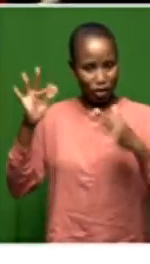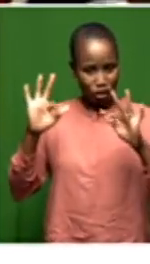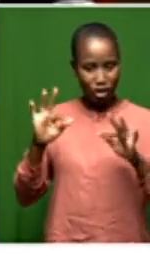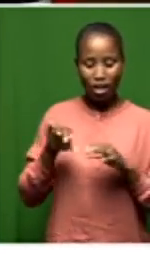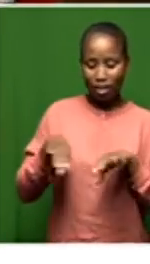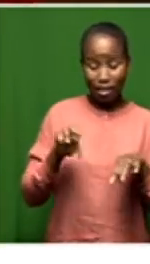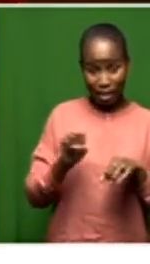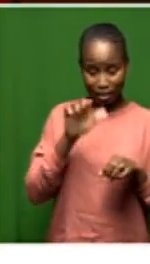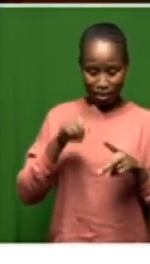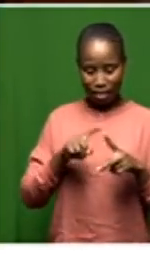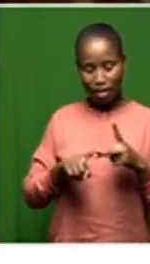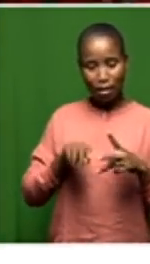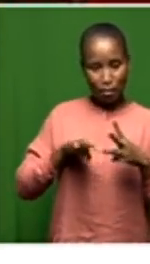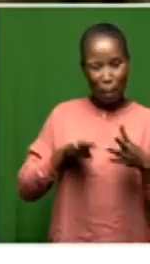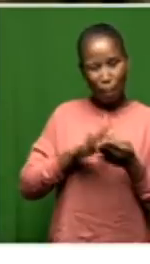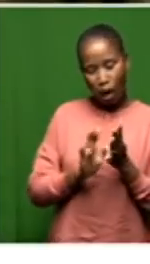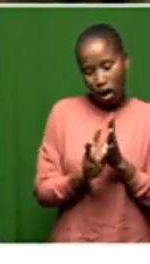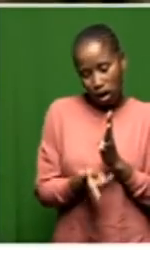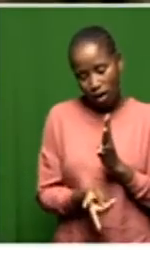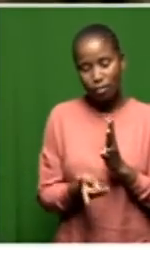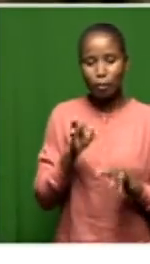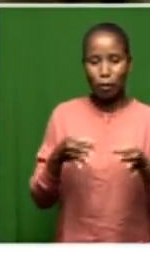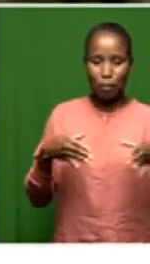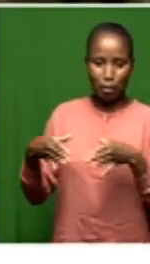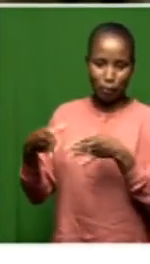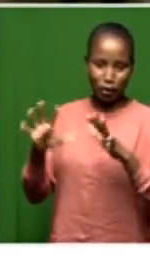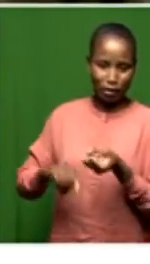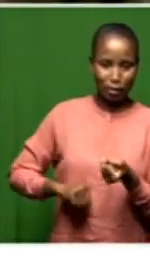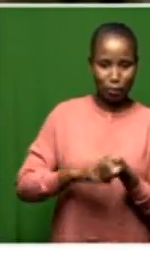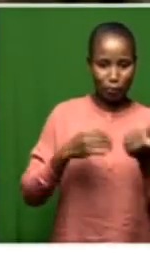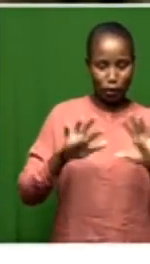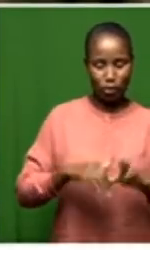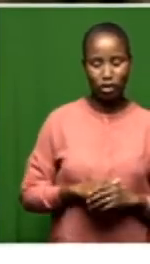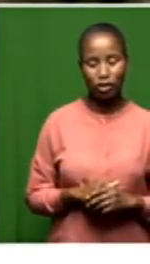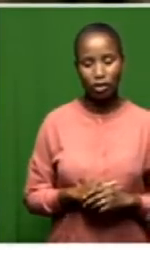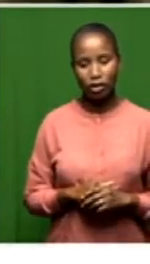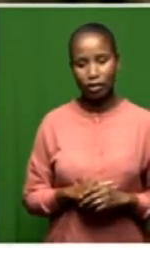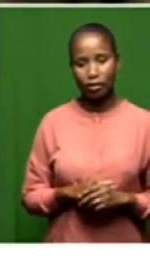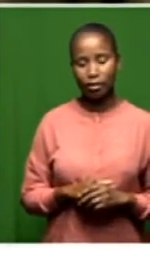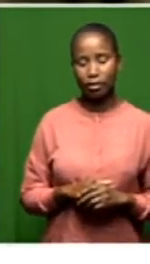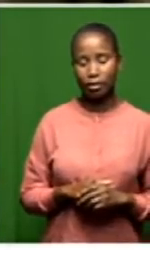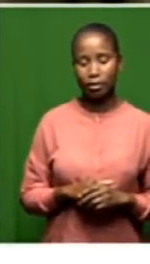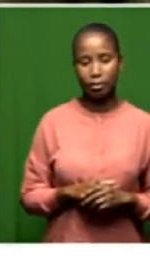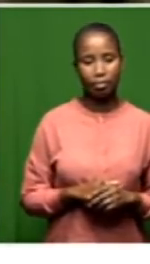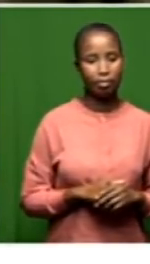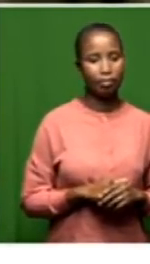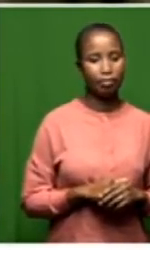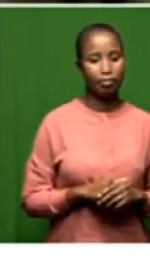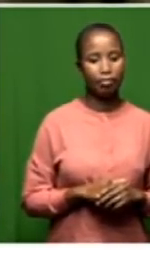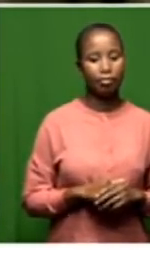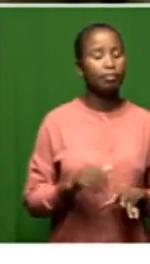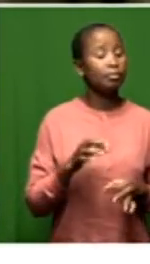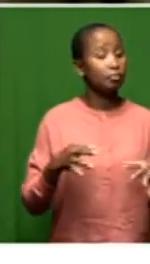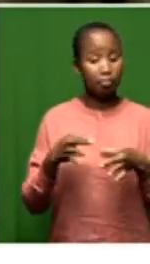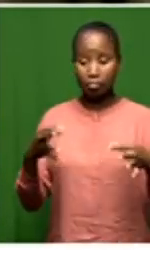Action SA, and other political parties. No coalition agreements were entered into.